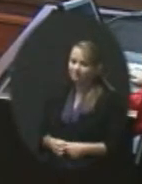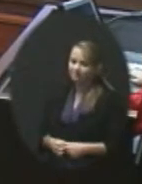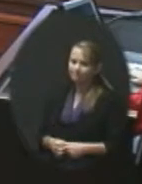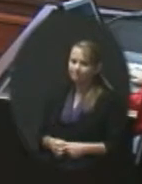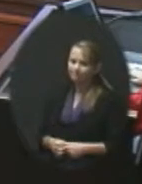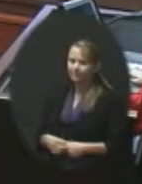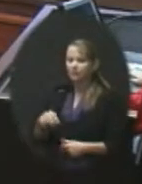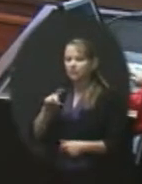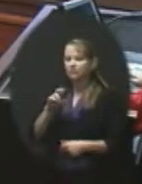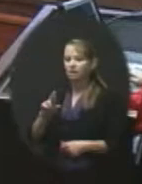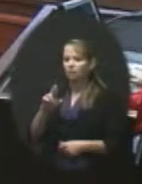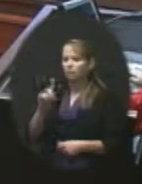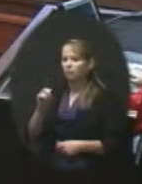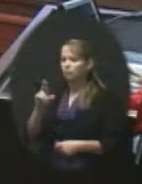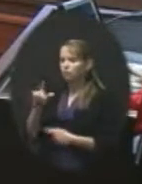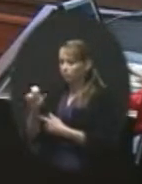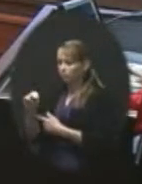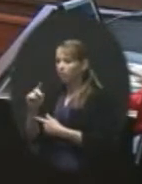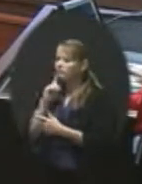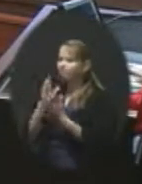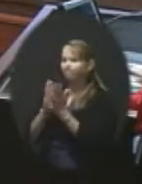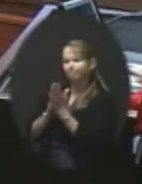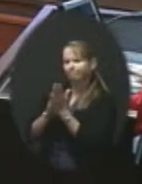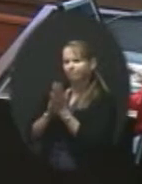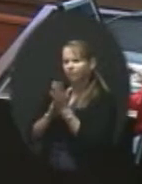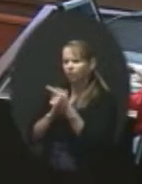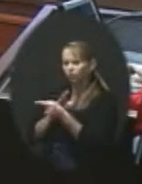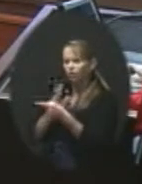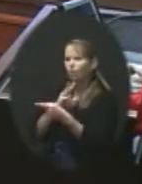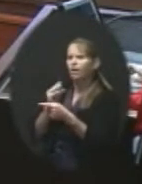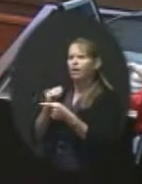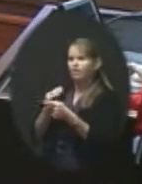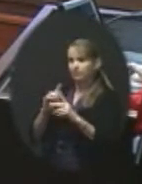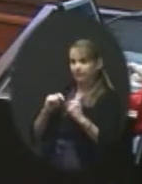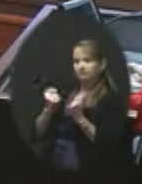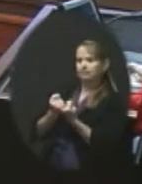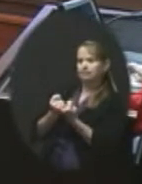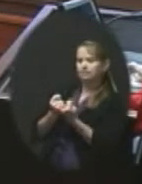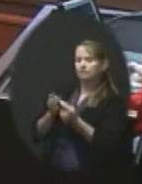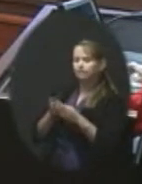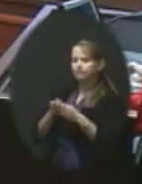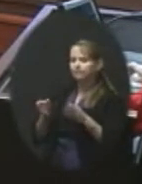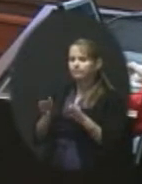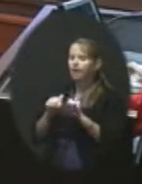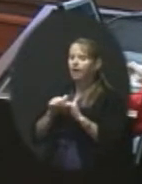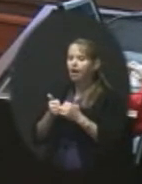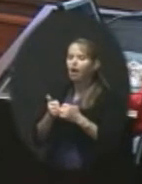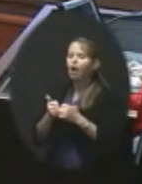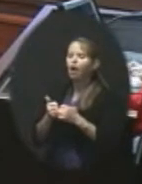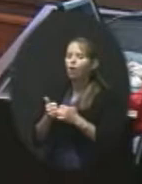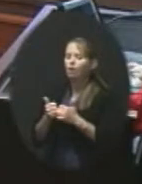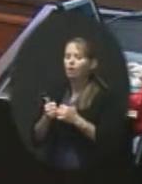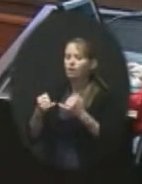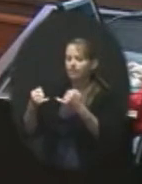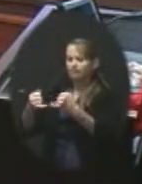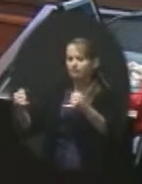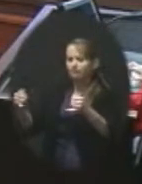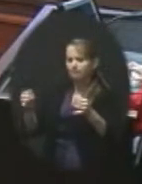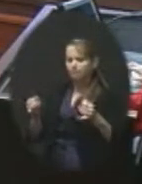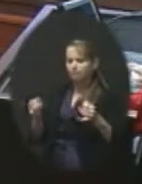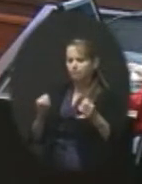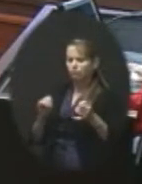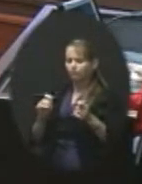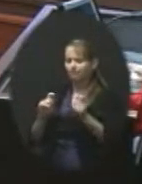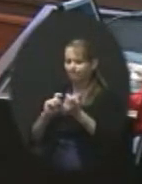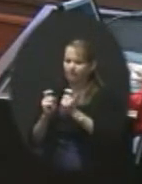Dr. Dugan, I'd just like to compliment you and your team on the way that this boundary adjustment